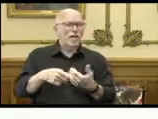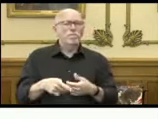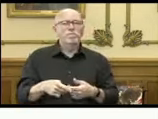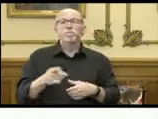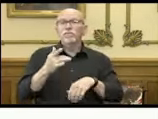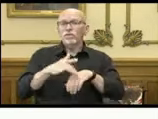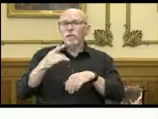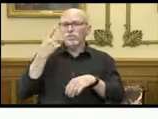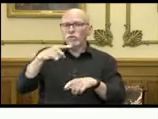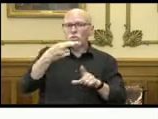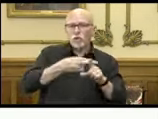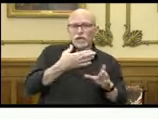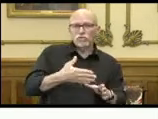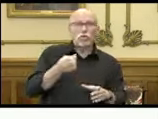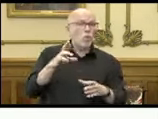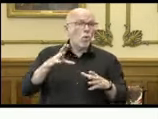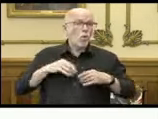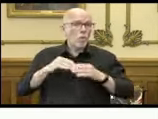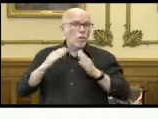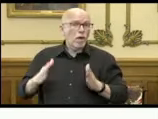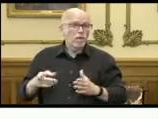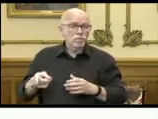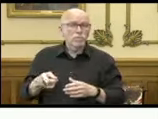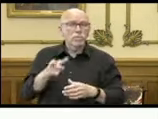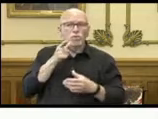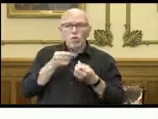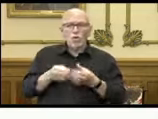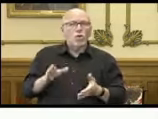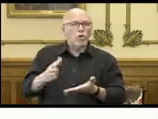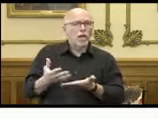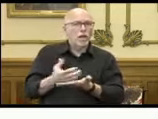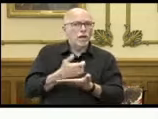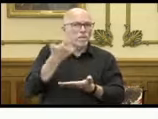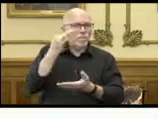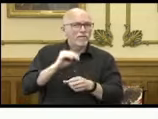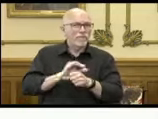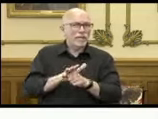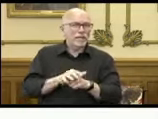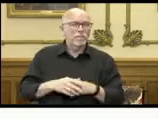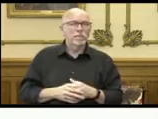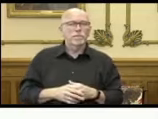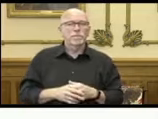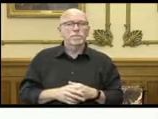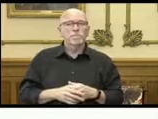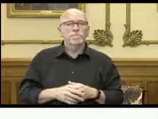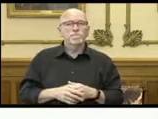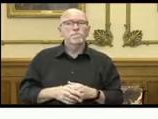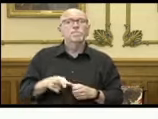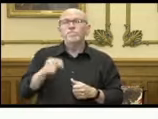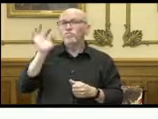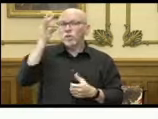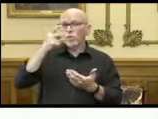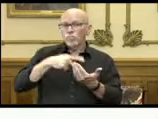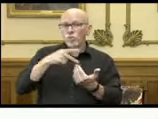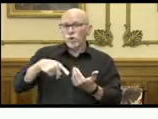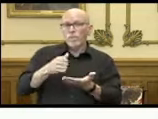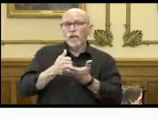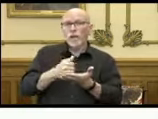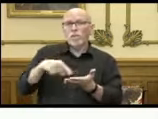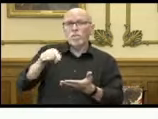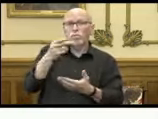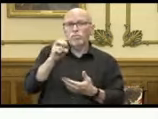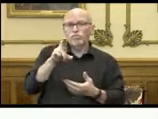available for renters and homeowners who have lost income because of the pandemic. This is a federal program that helps Hoosiers